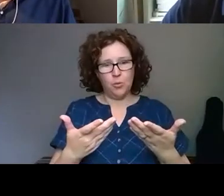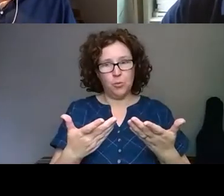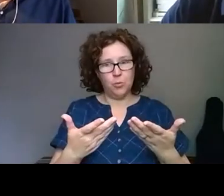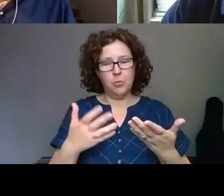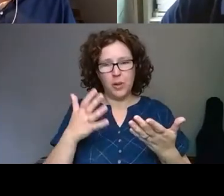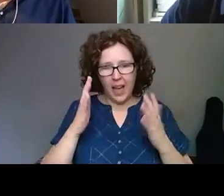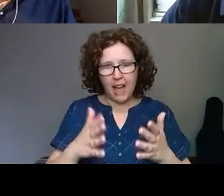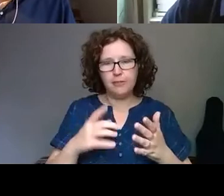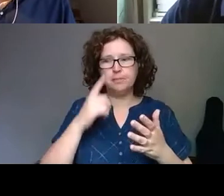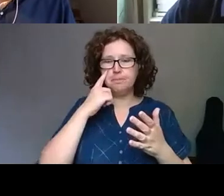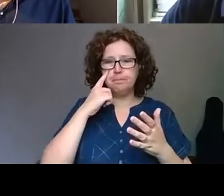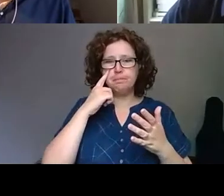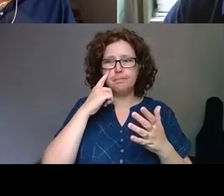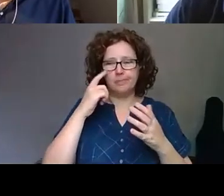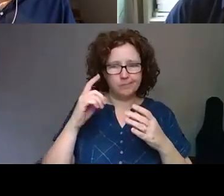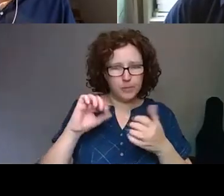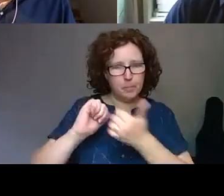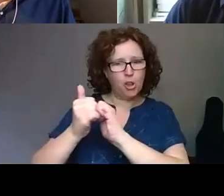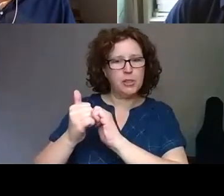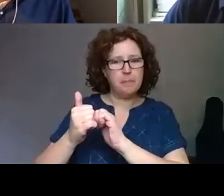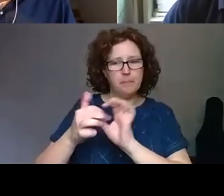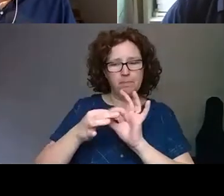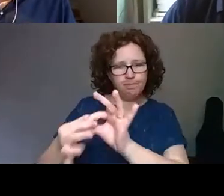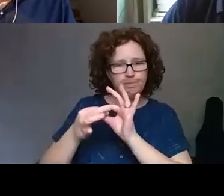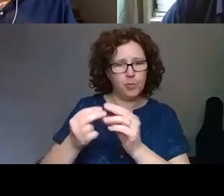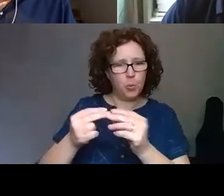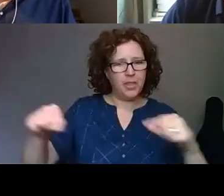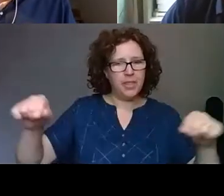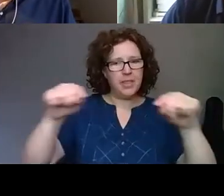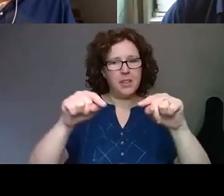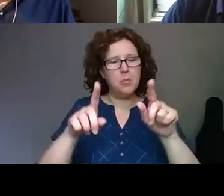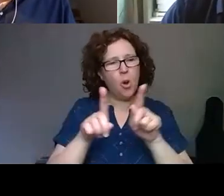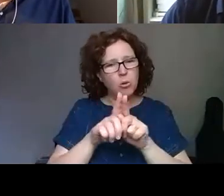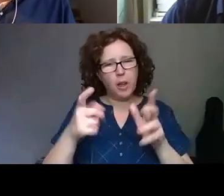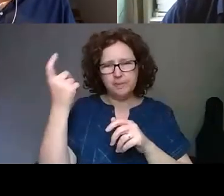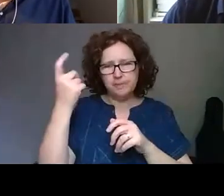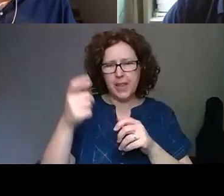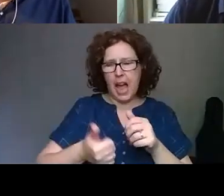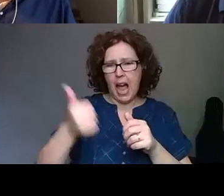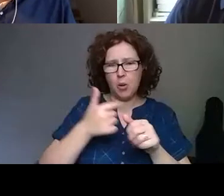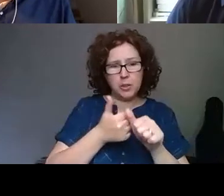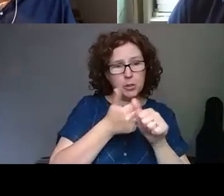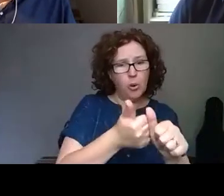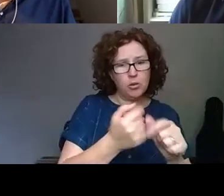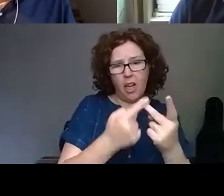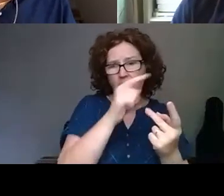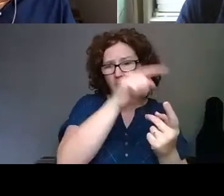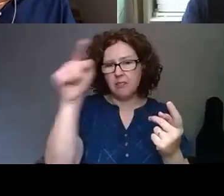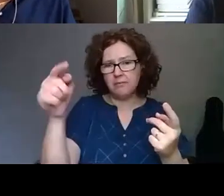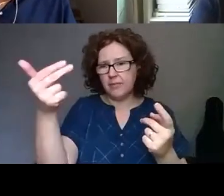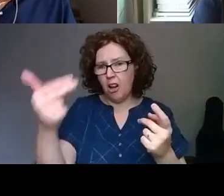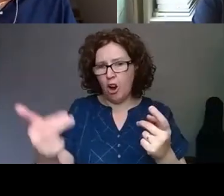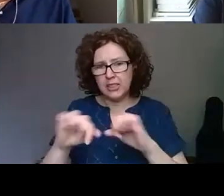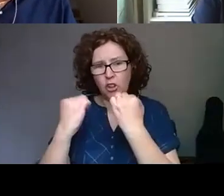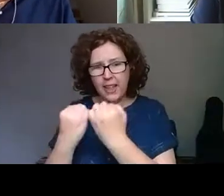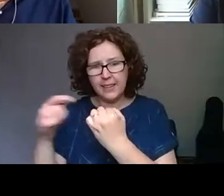partnerships and collaborations, but also in how we support other institutions and artist collectives